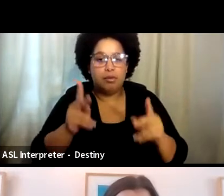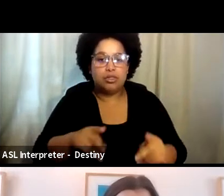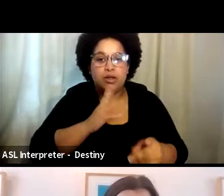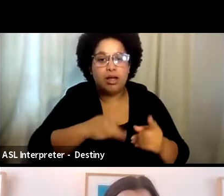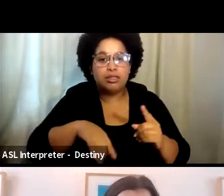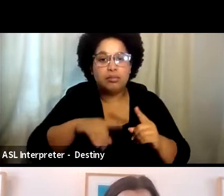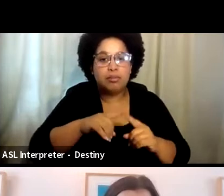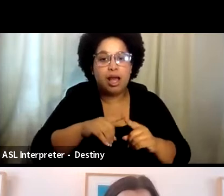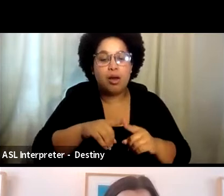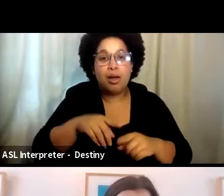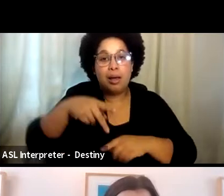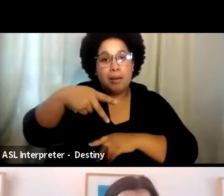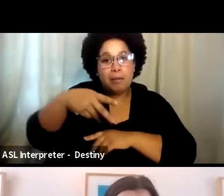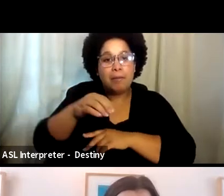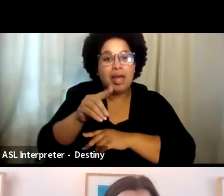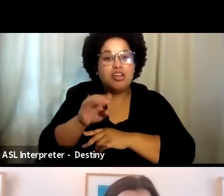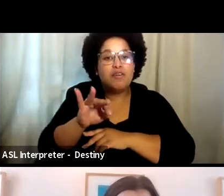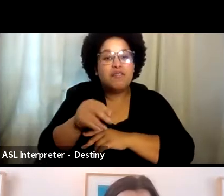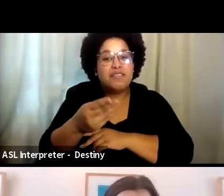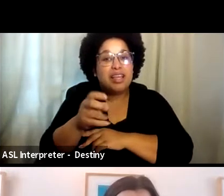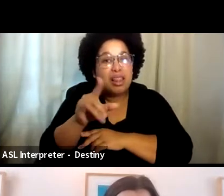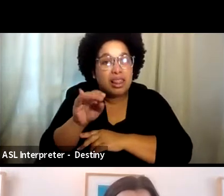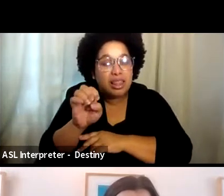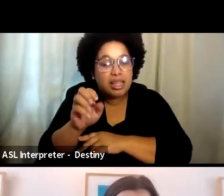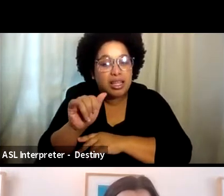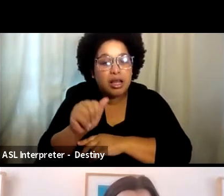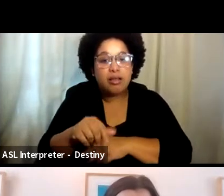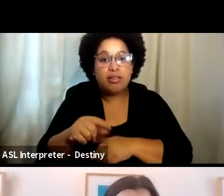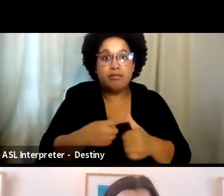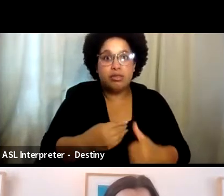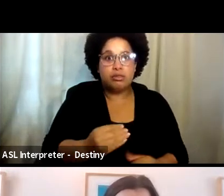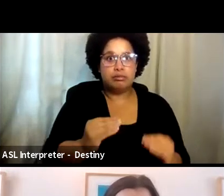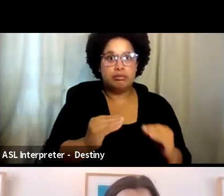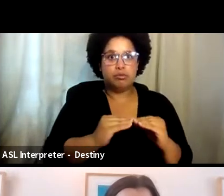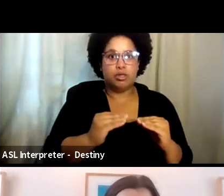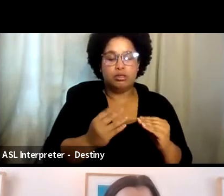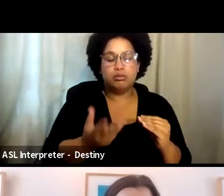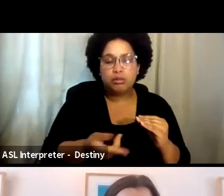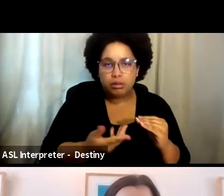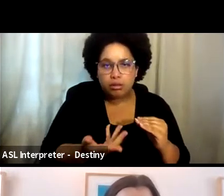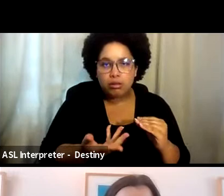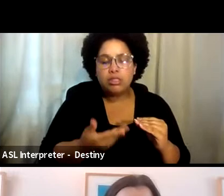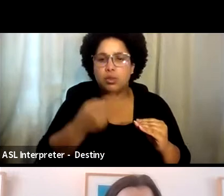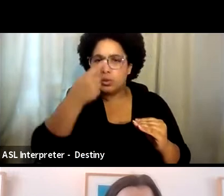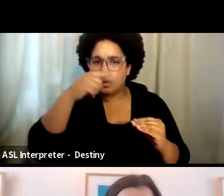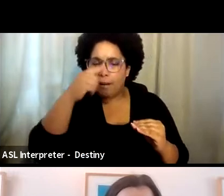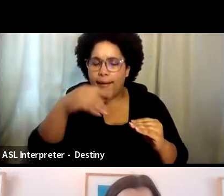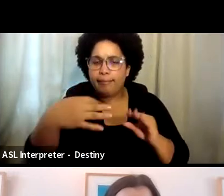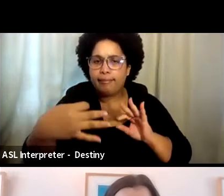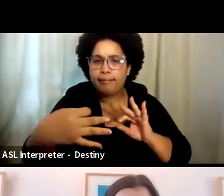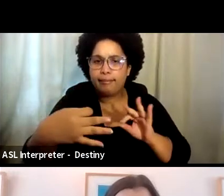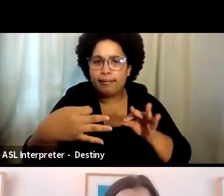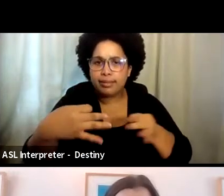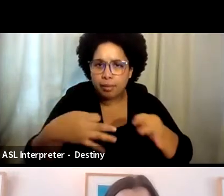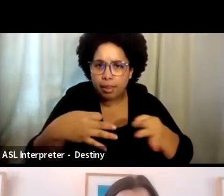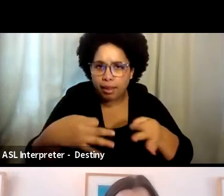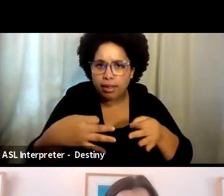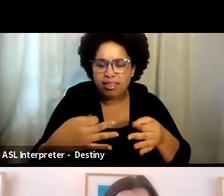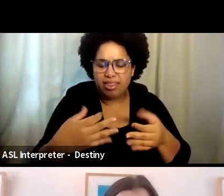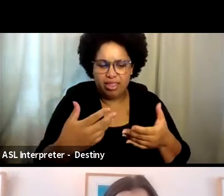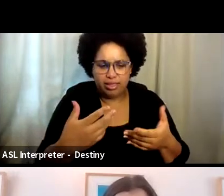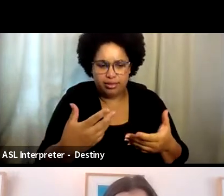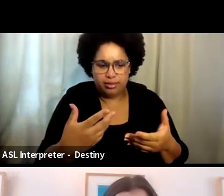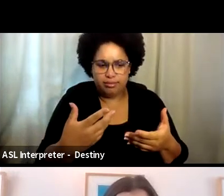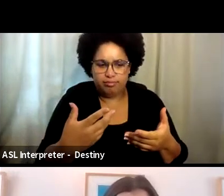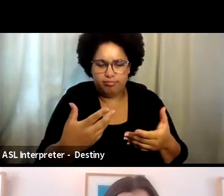a scene of pedophilia and someone talked about the first kiss. Listen, explain a little bit how this rolls out